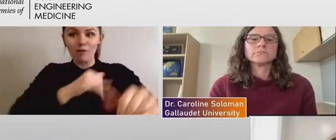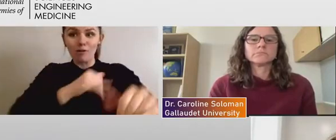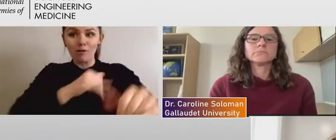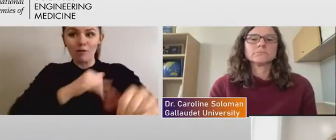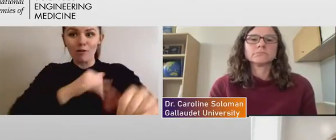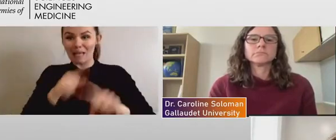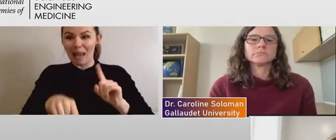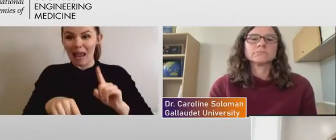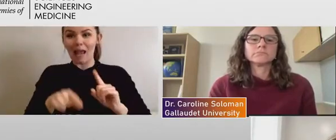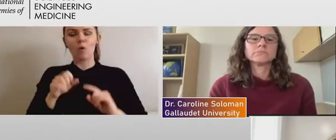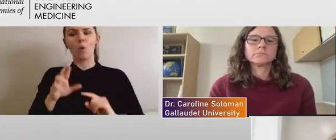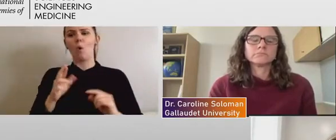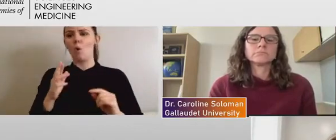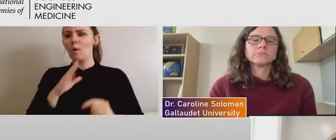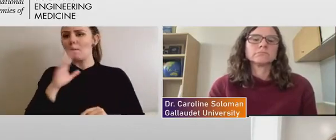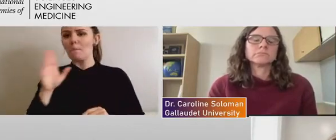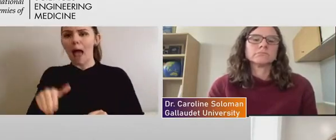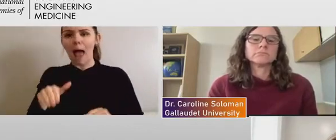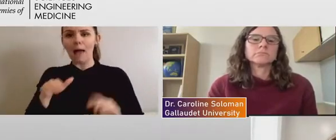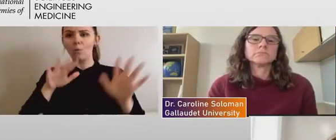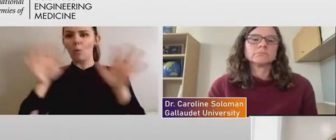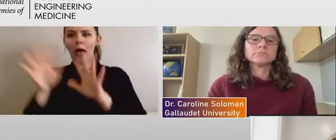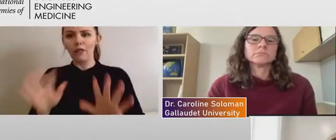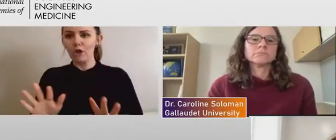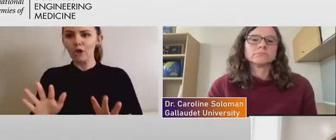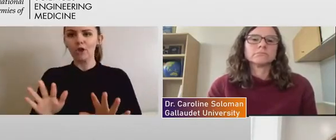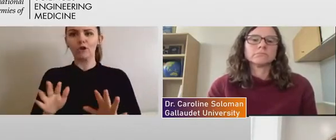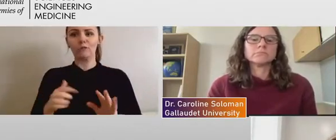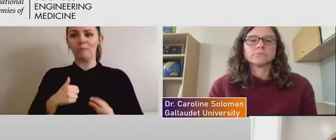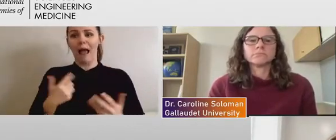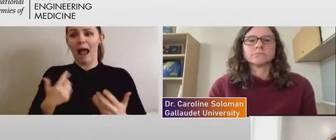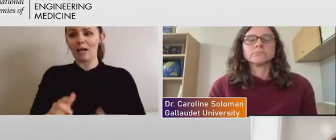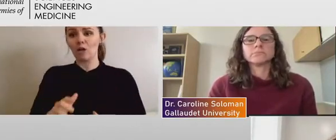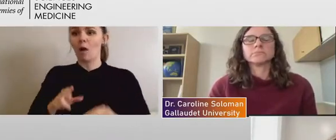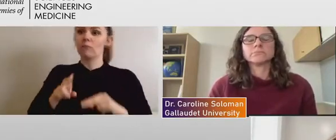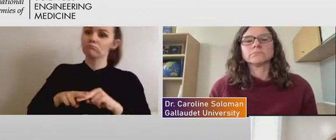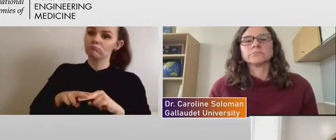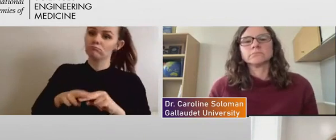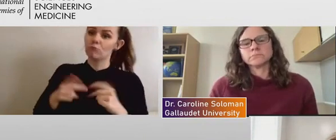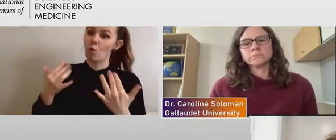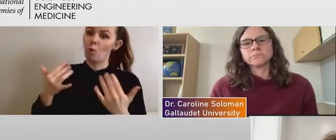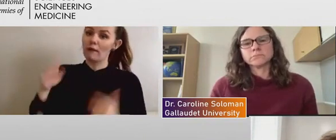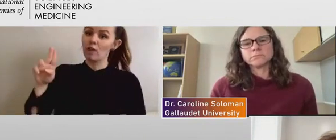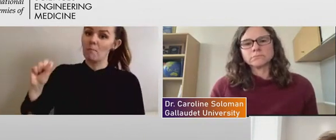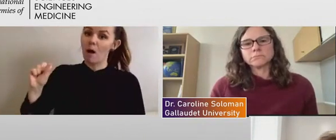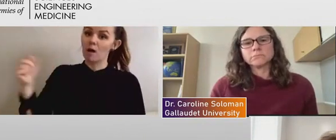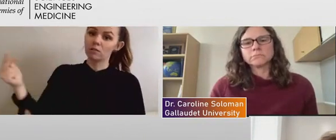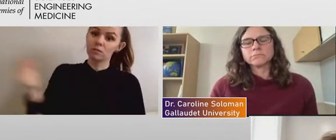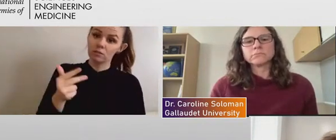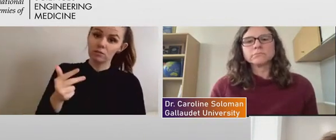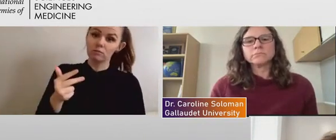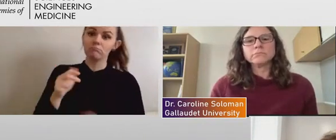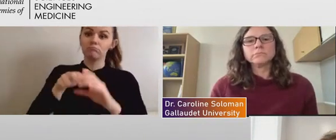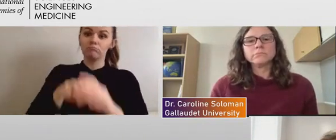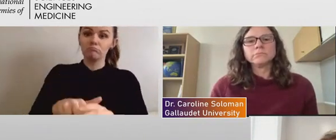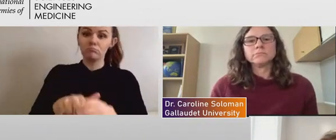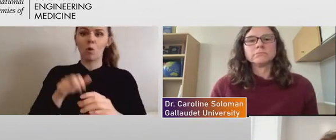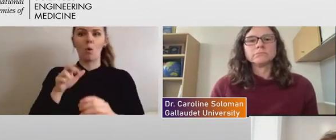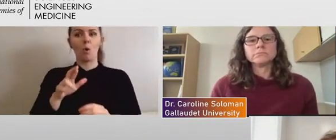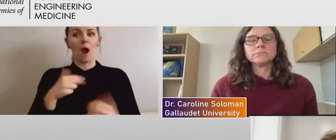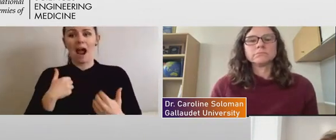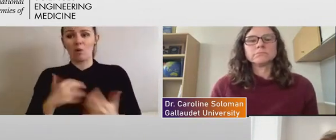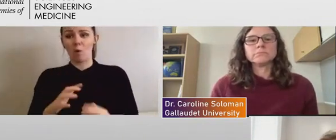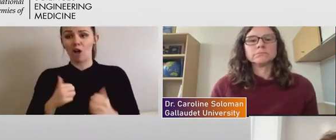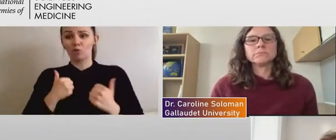really bad weather day that I don't want to sit out in the cold, wait for a bus or take the risk of driving on my own, I can zoom